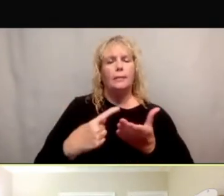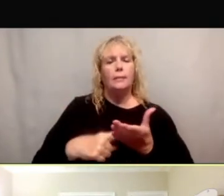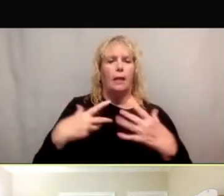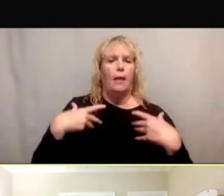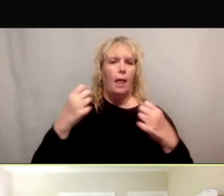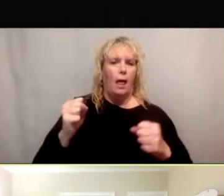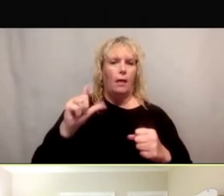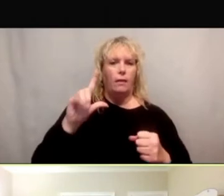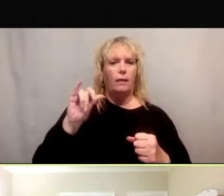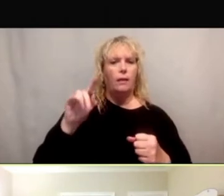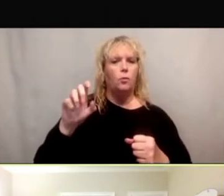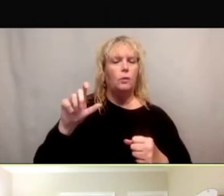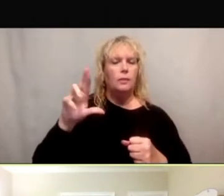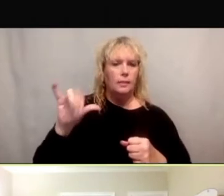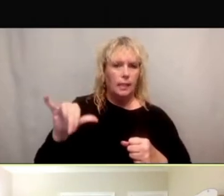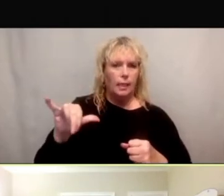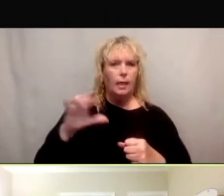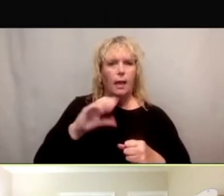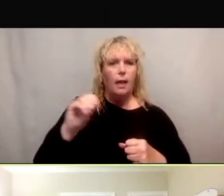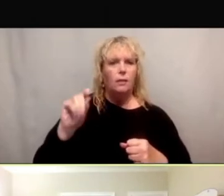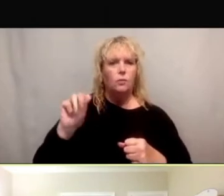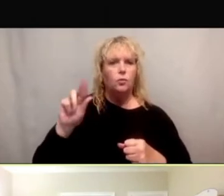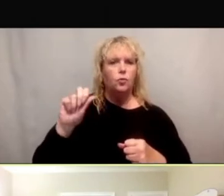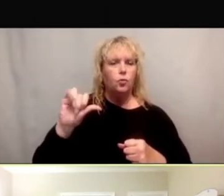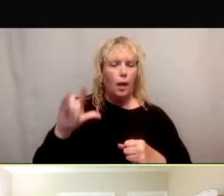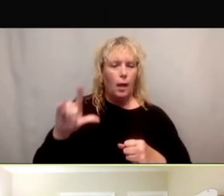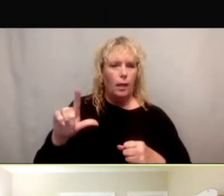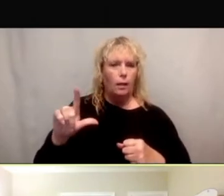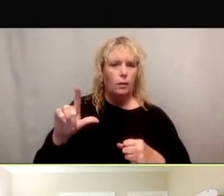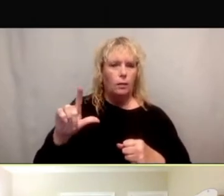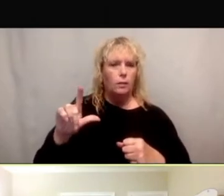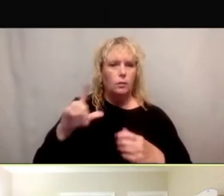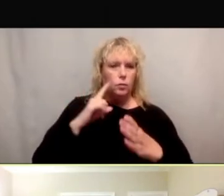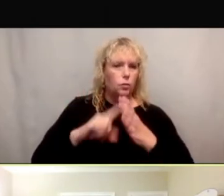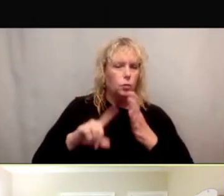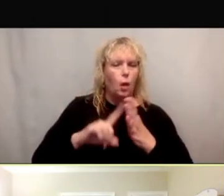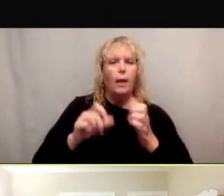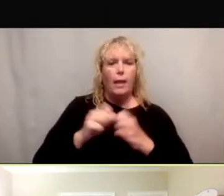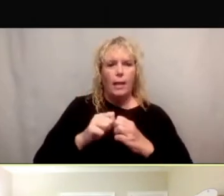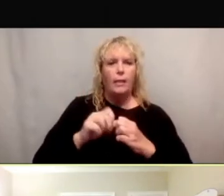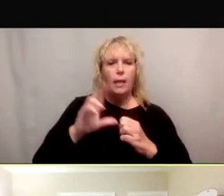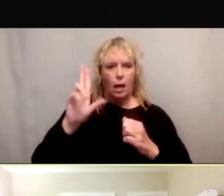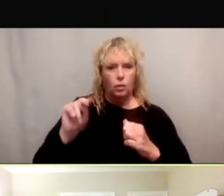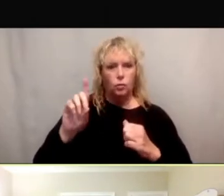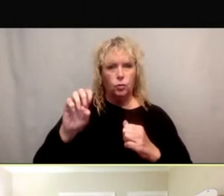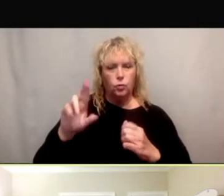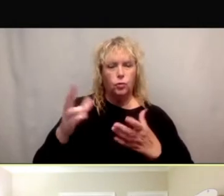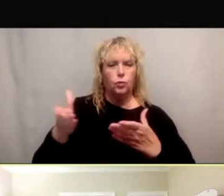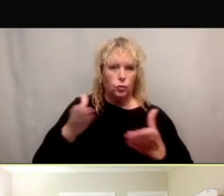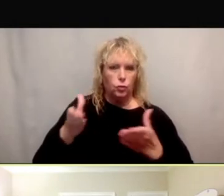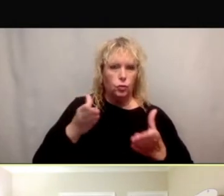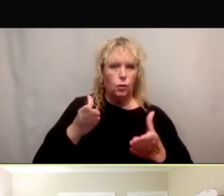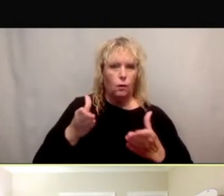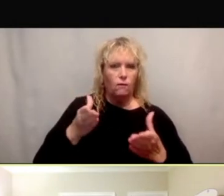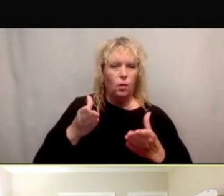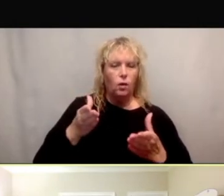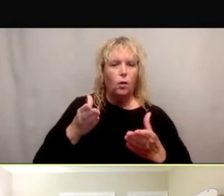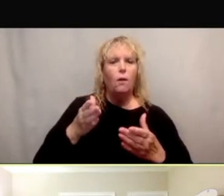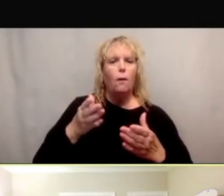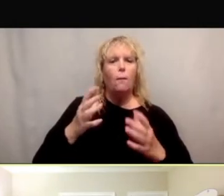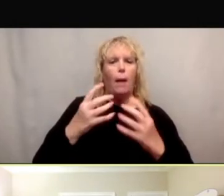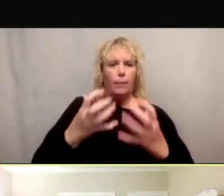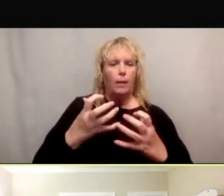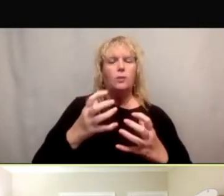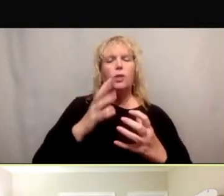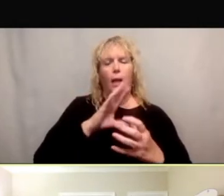clinical trial recruitment in underserved populations, including individual and systemic barriers for participation,